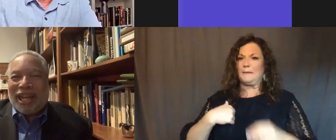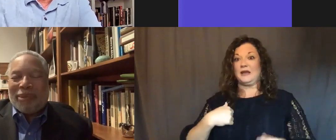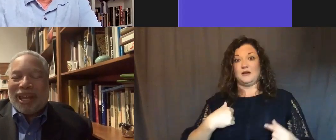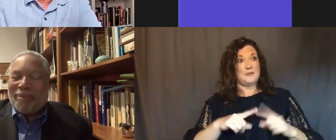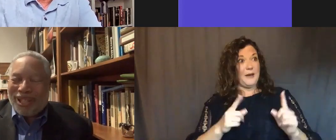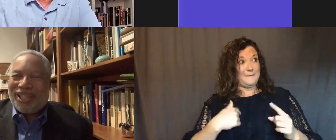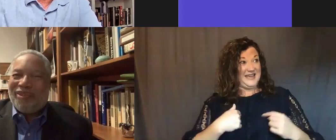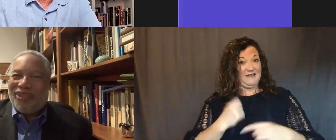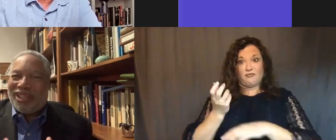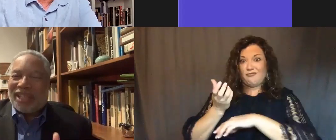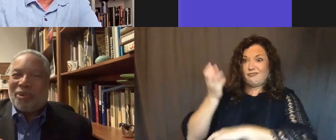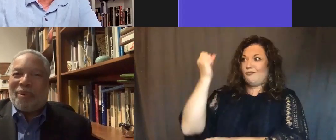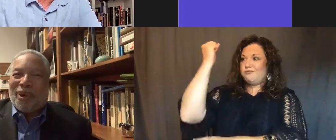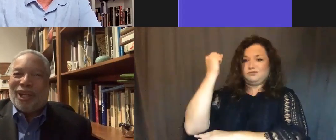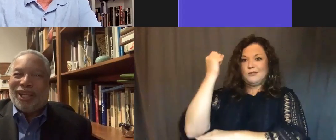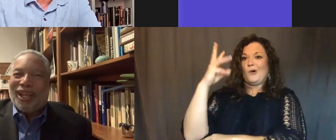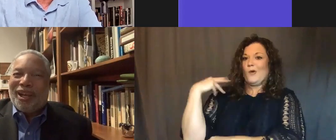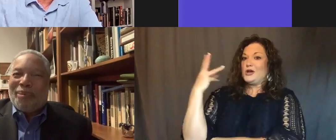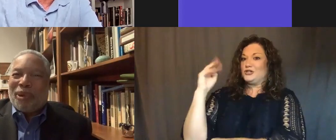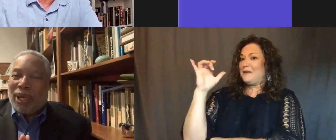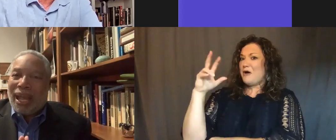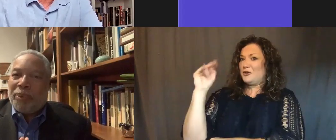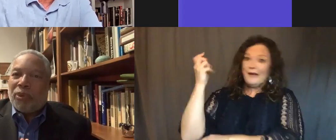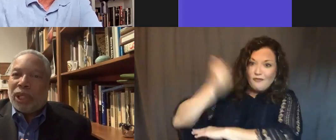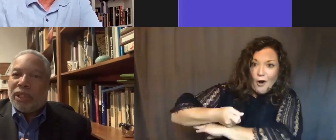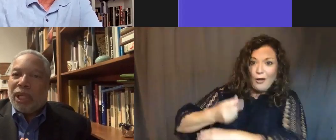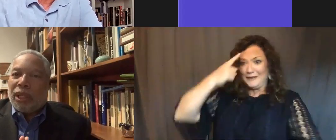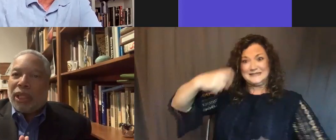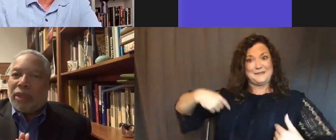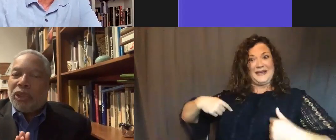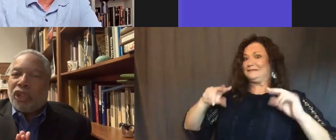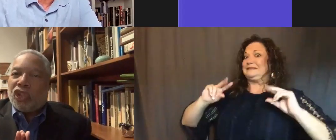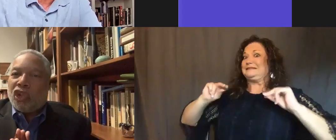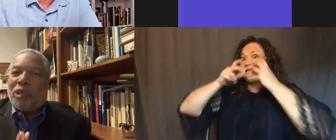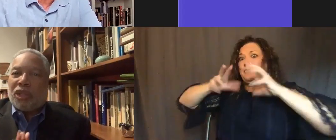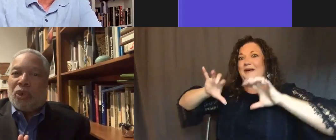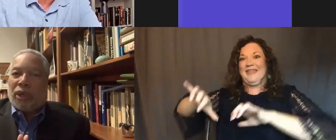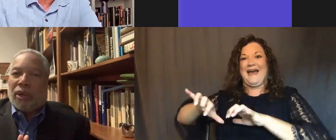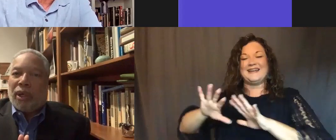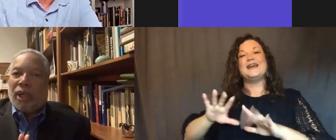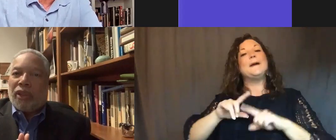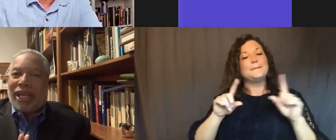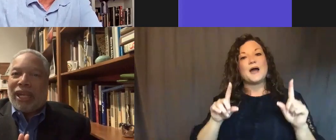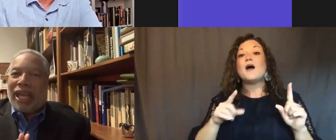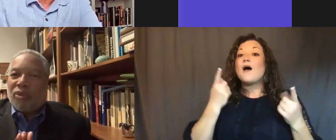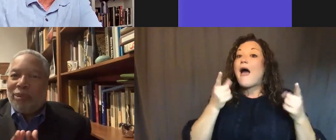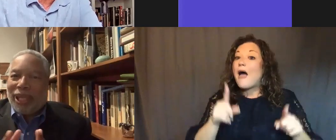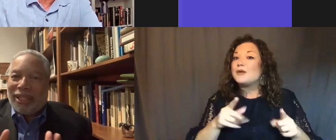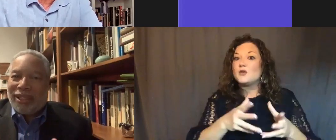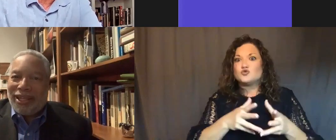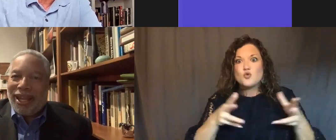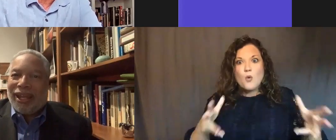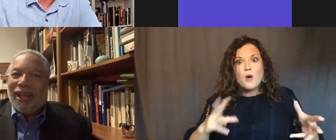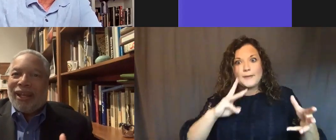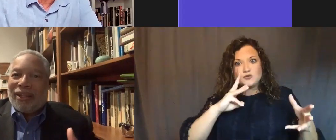Washington Monument, I wasn't convinced that's what I wanted. But what happened was that there was just so much water that as we